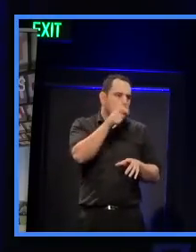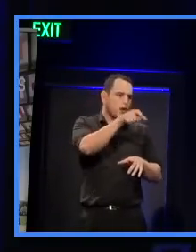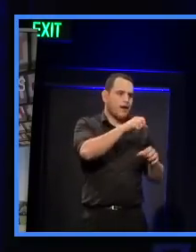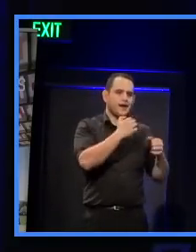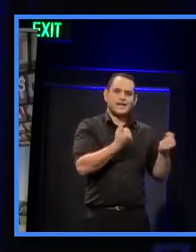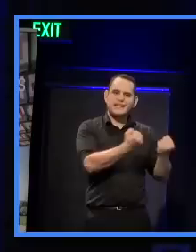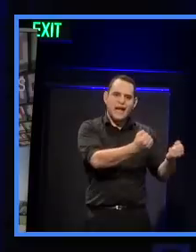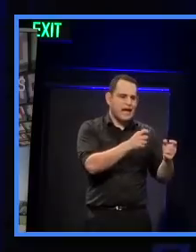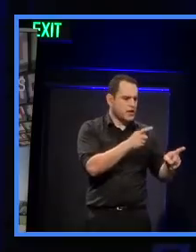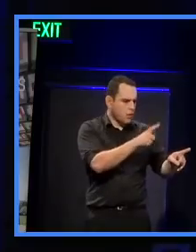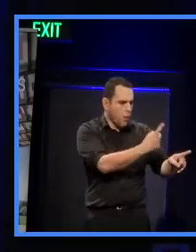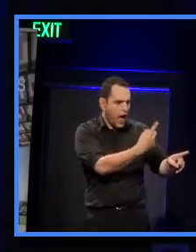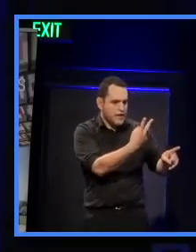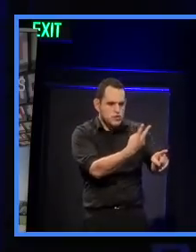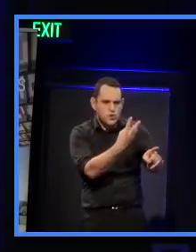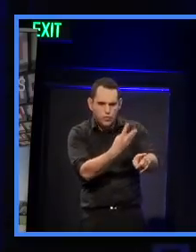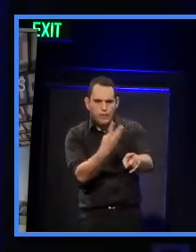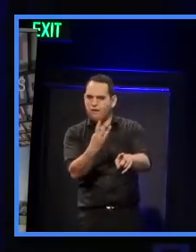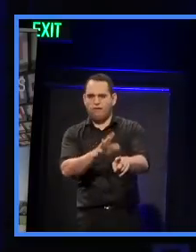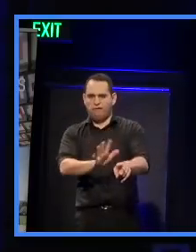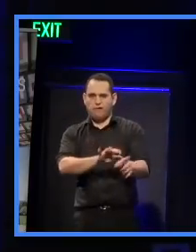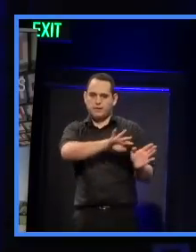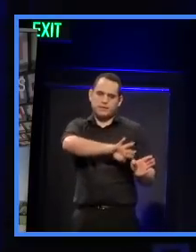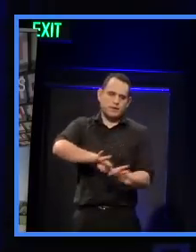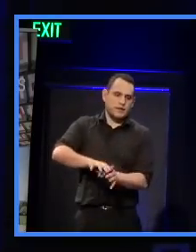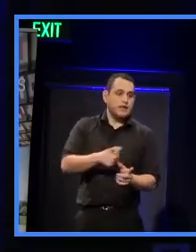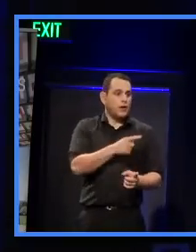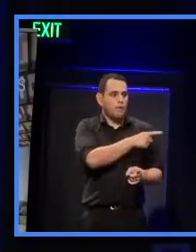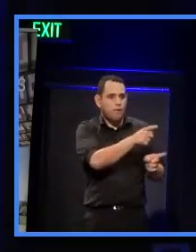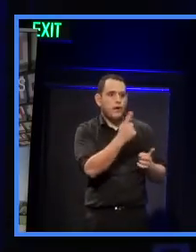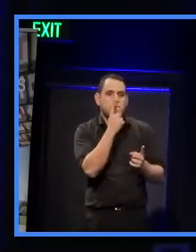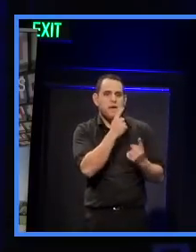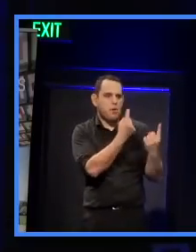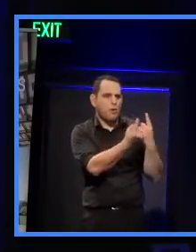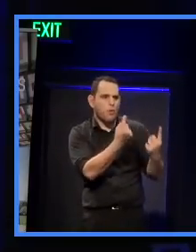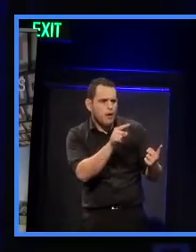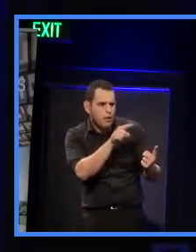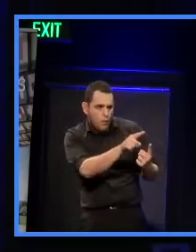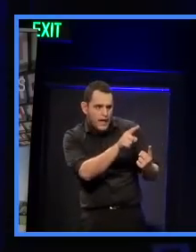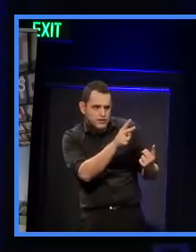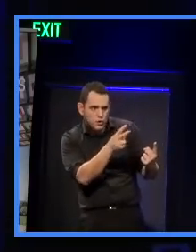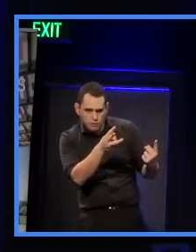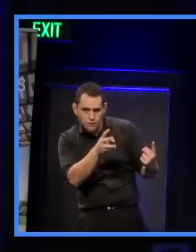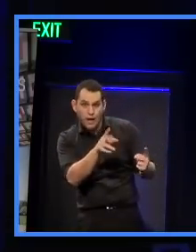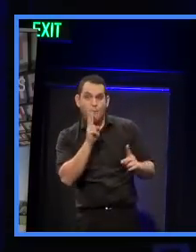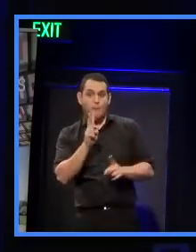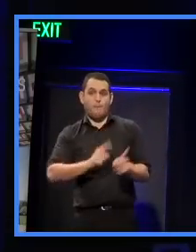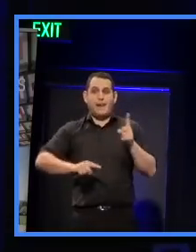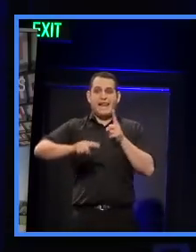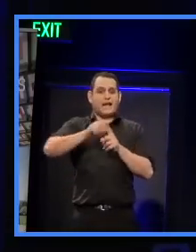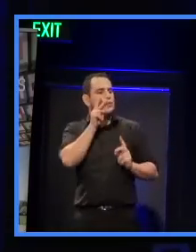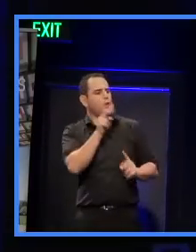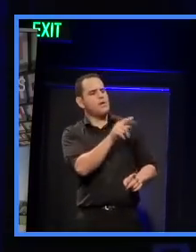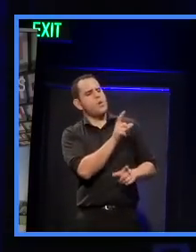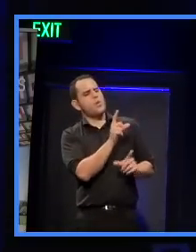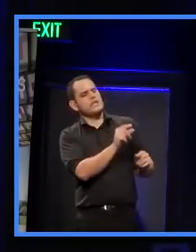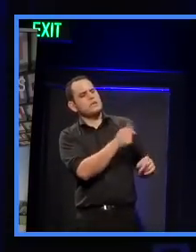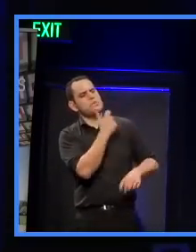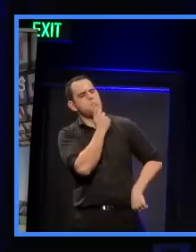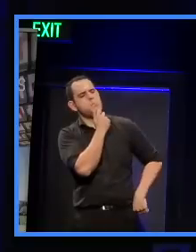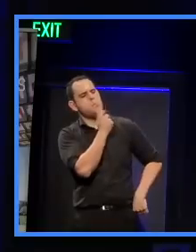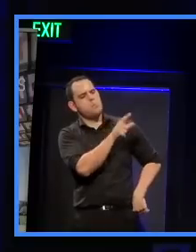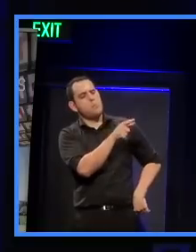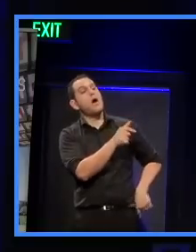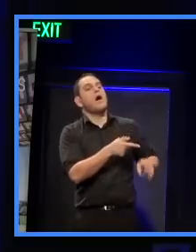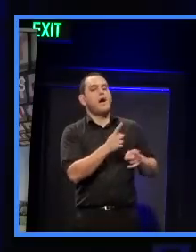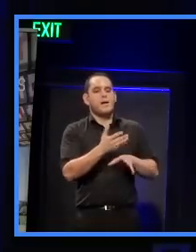and simply doing that, we're counting people but we're also observing what people do, because I've always said that, you know,